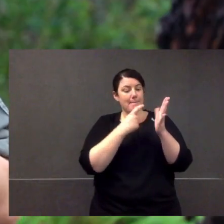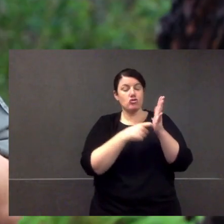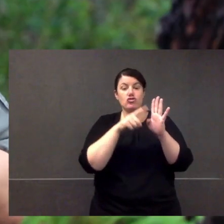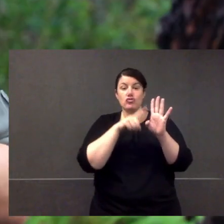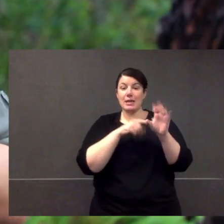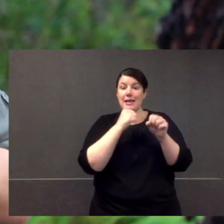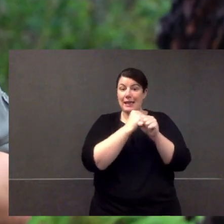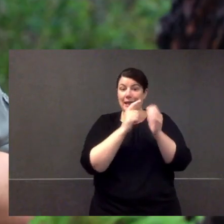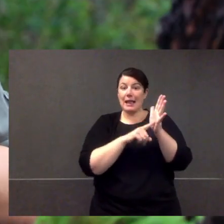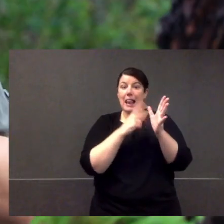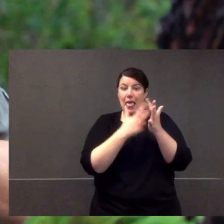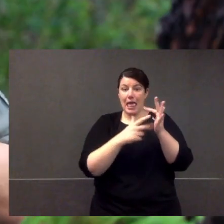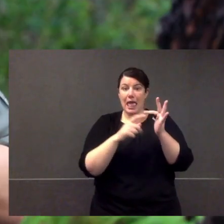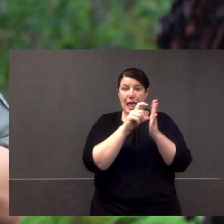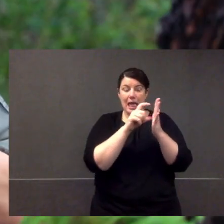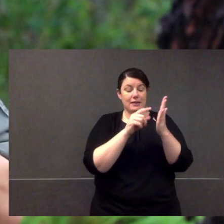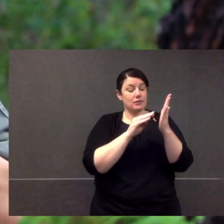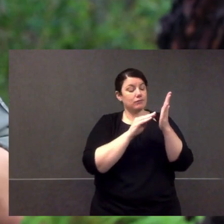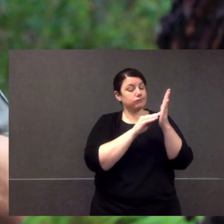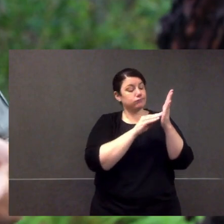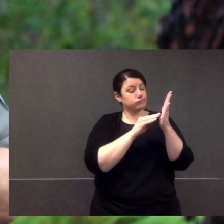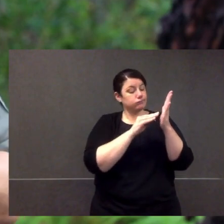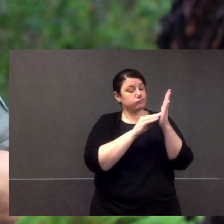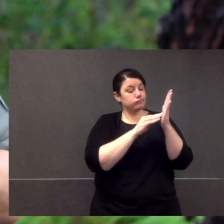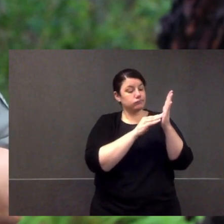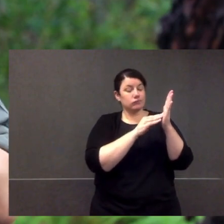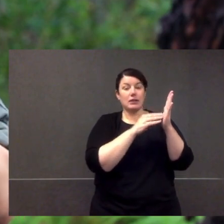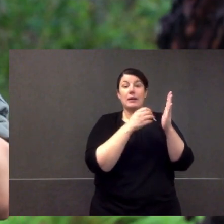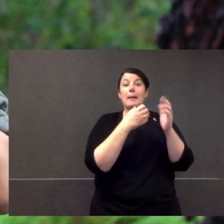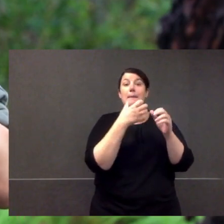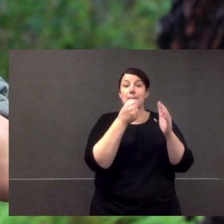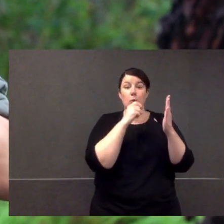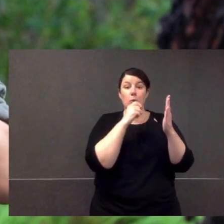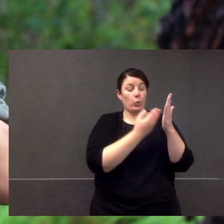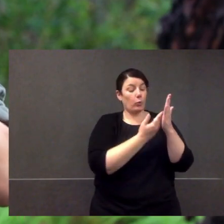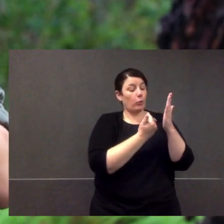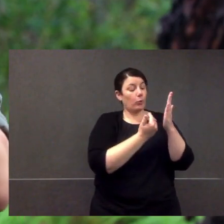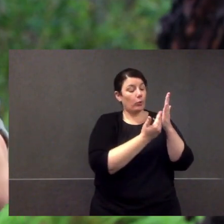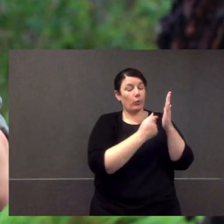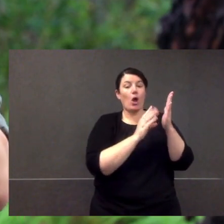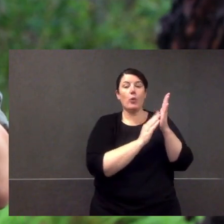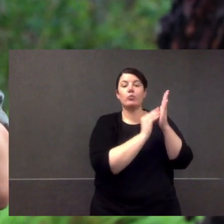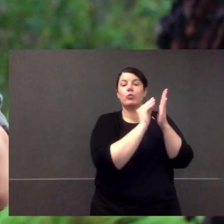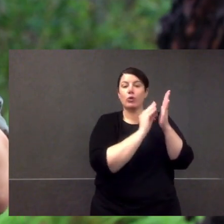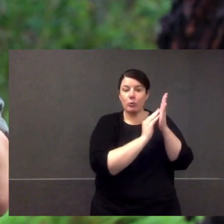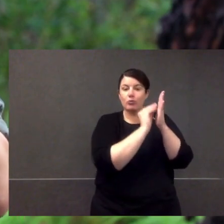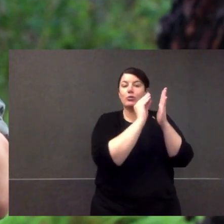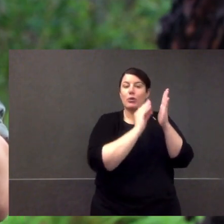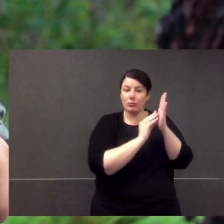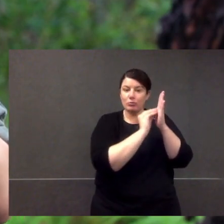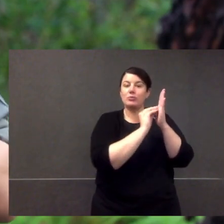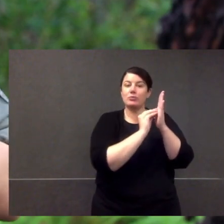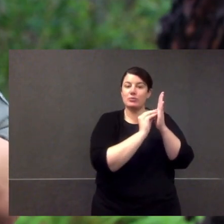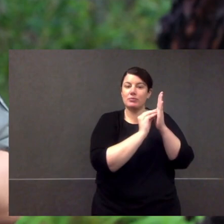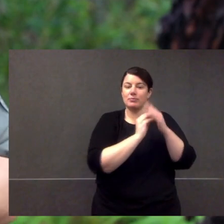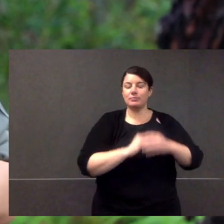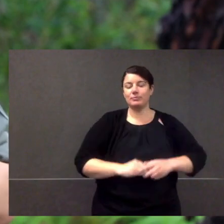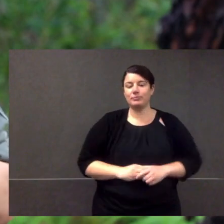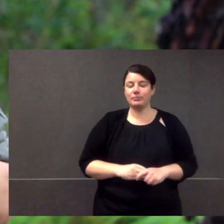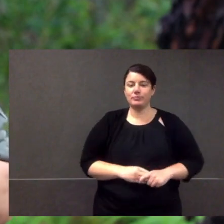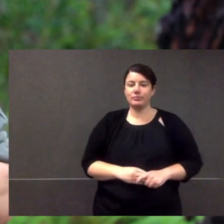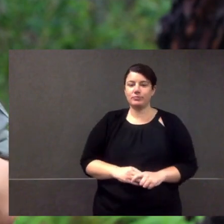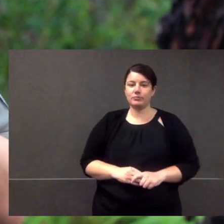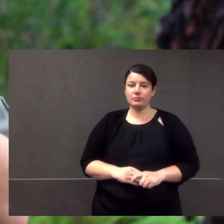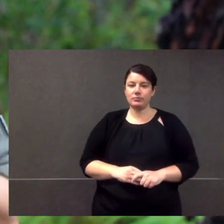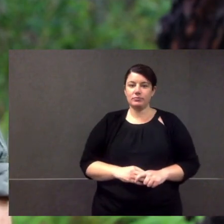that spot is what's called a mammary gland, and it produces milk. And when it pushes on that spot, a bit of milk comes out. And that's